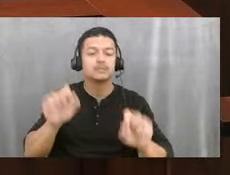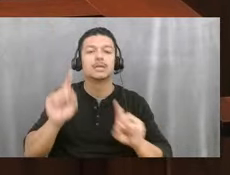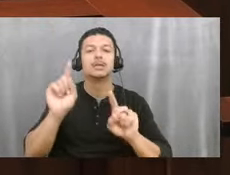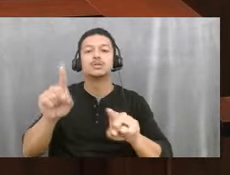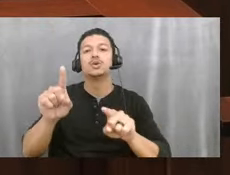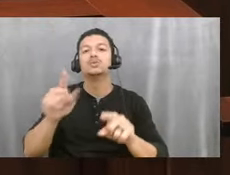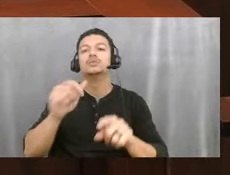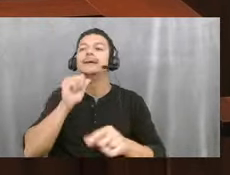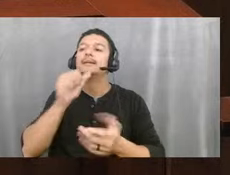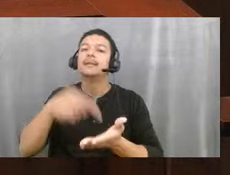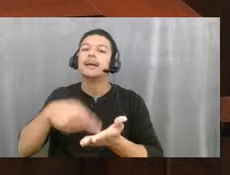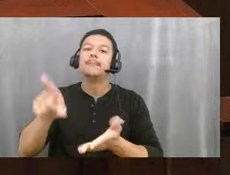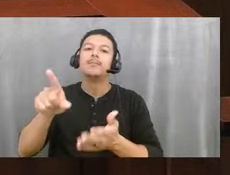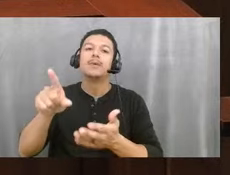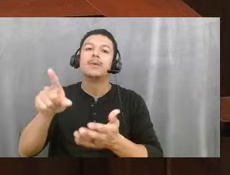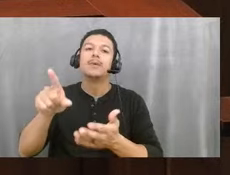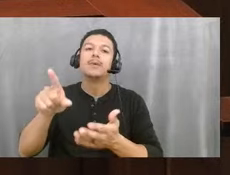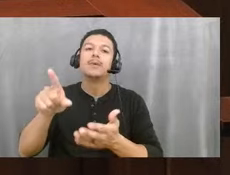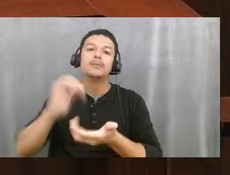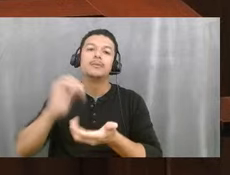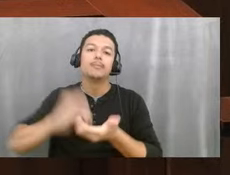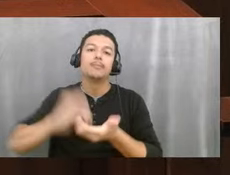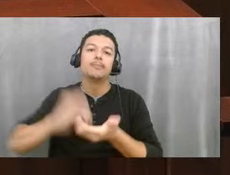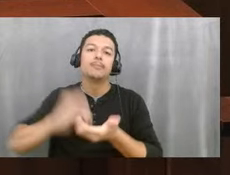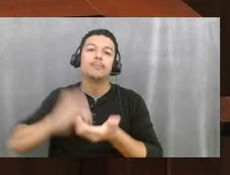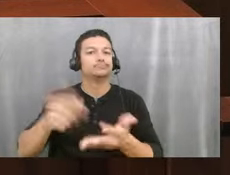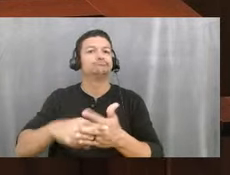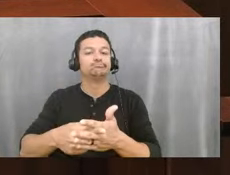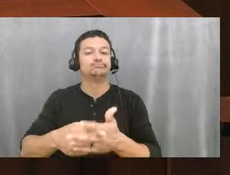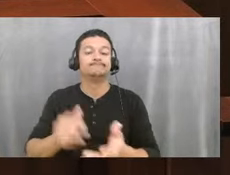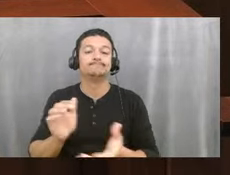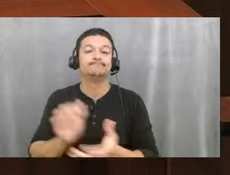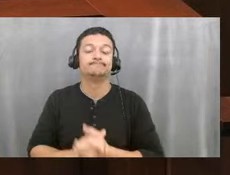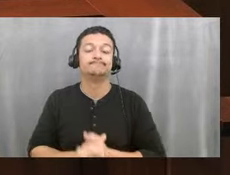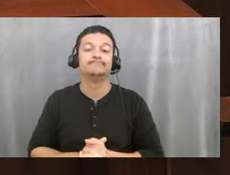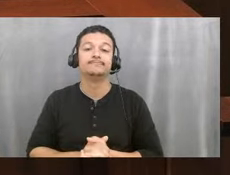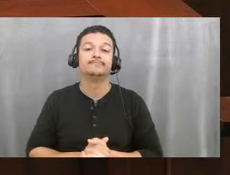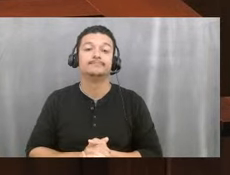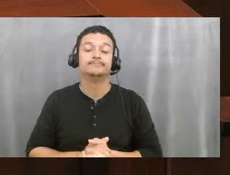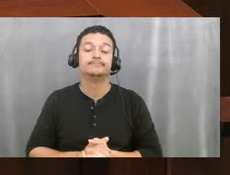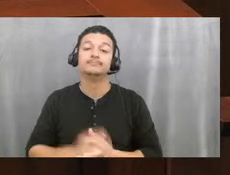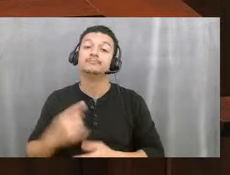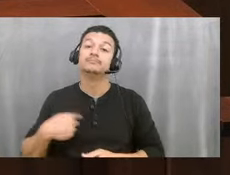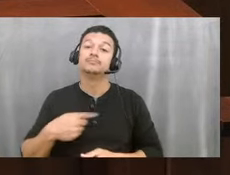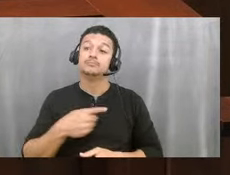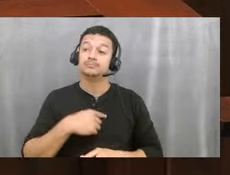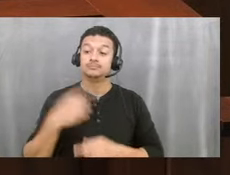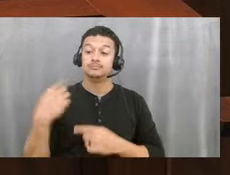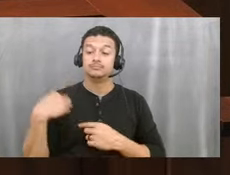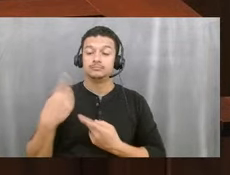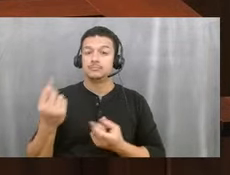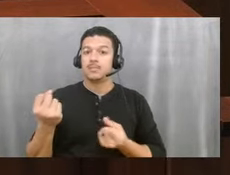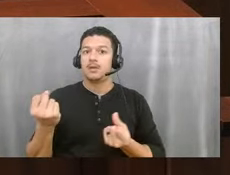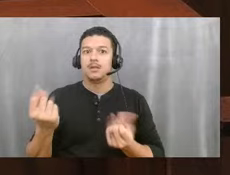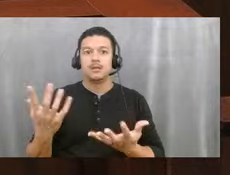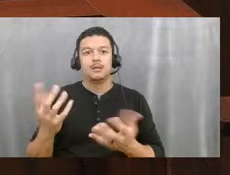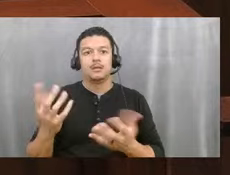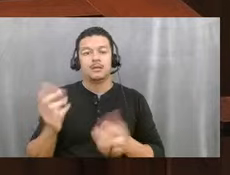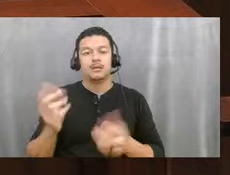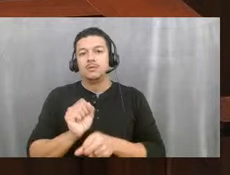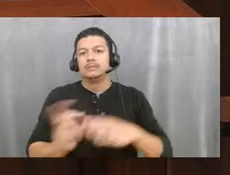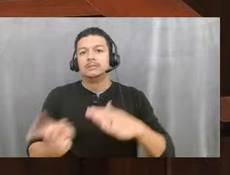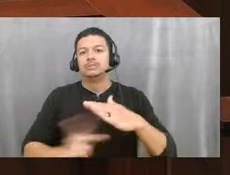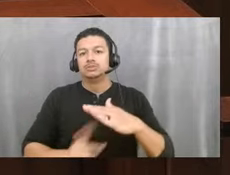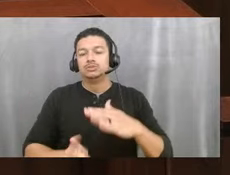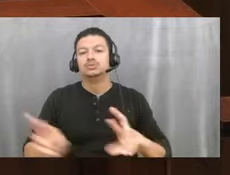could even just go there to start. So we have done a lot of work around kindergarten readiness because we've noticed the